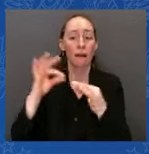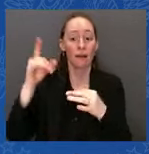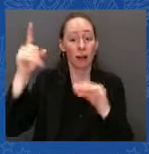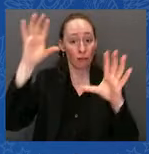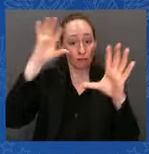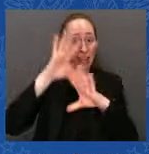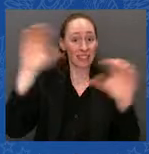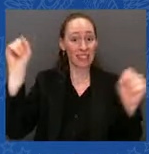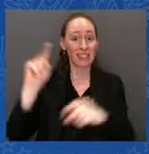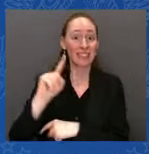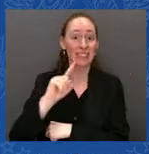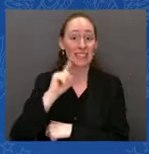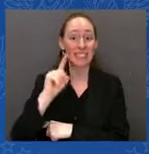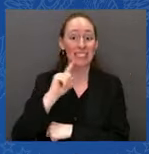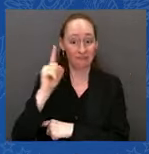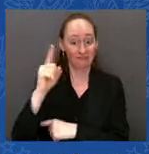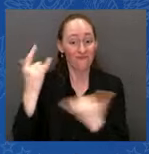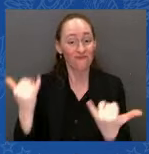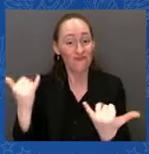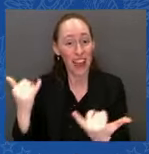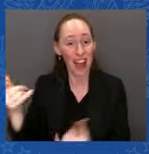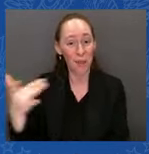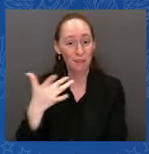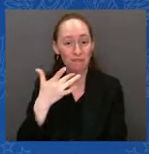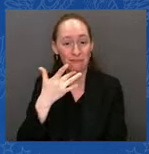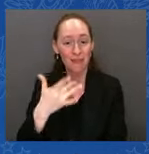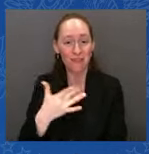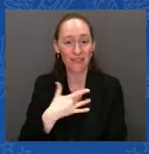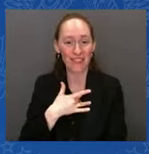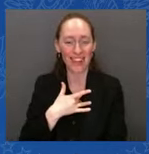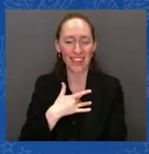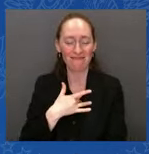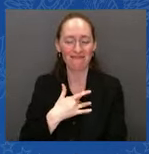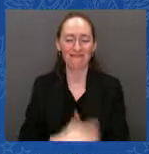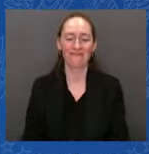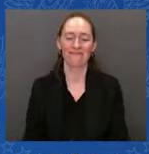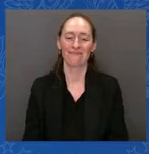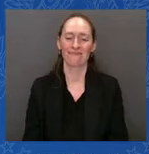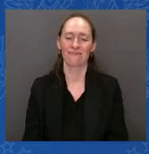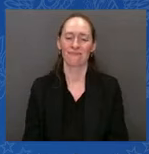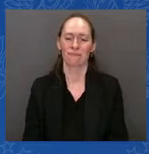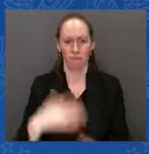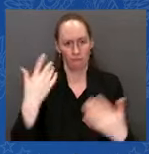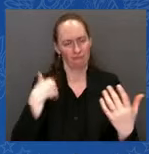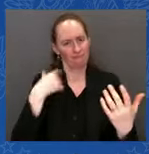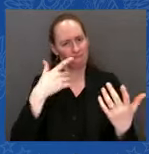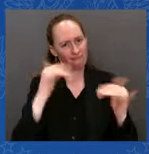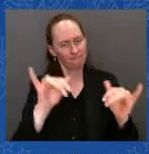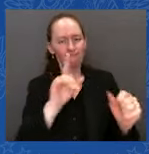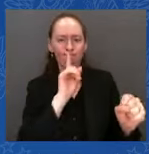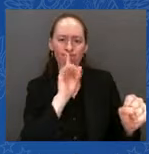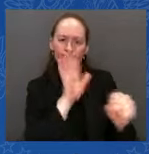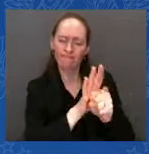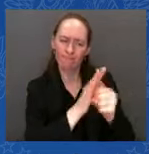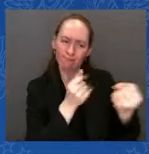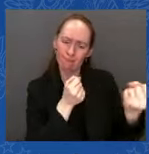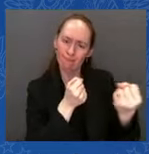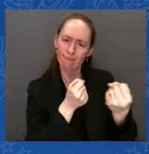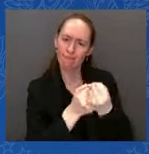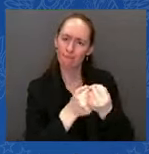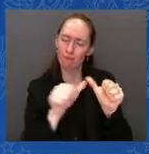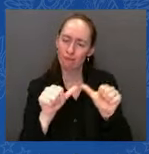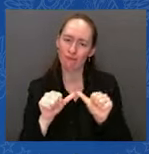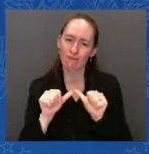aggression and domination. It's a battle Americans have fought proudly, time and again. And it's a battle we're going to make sure the